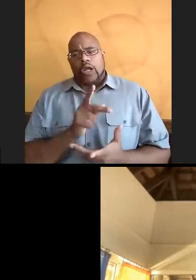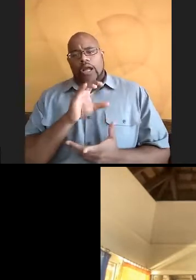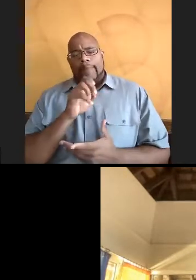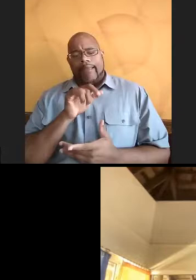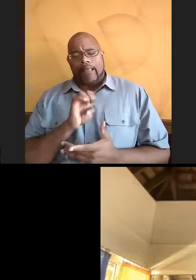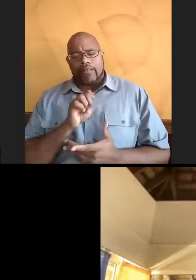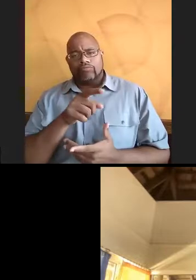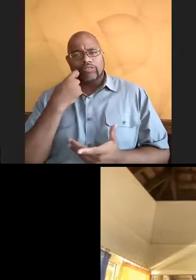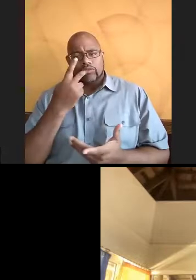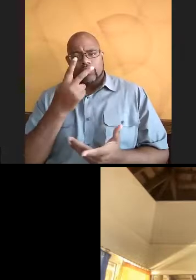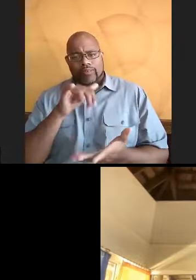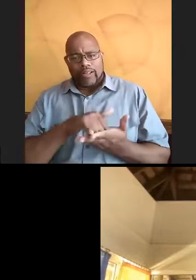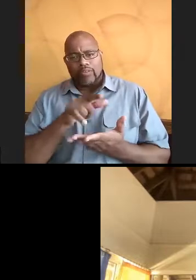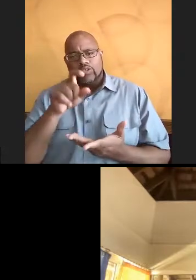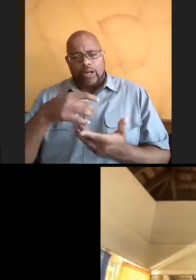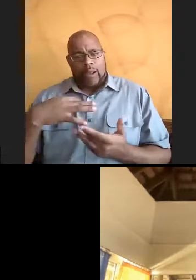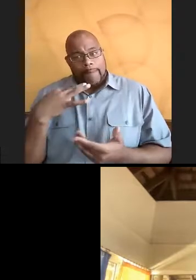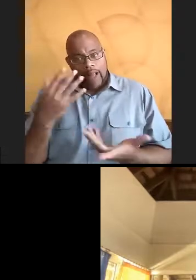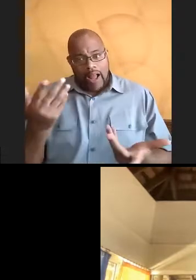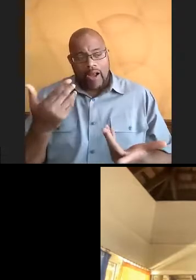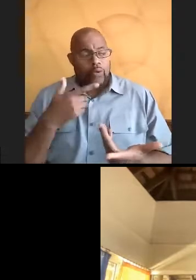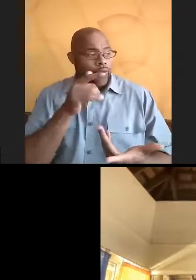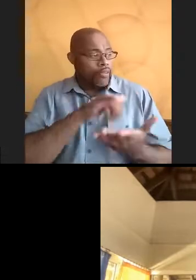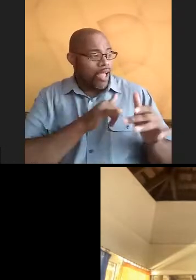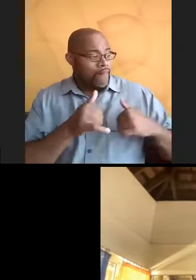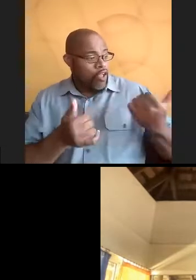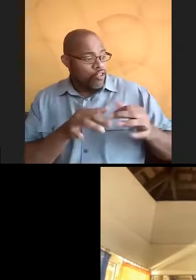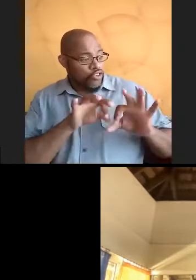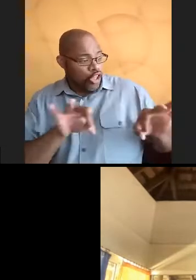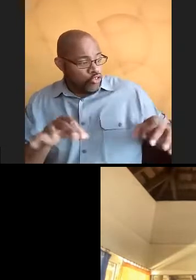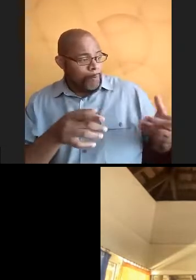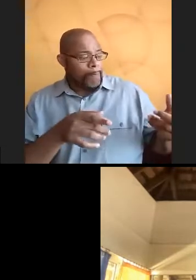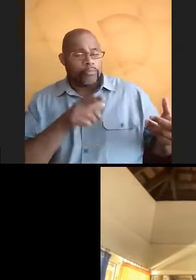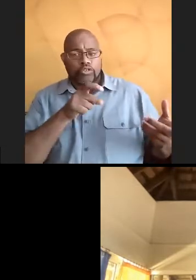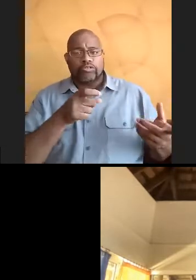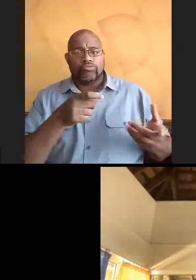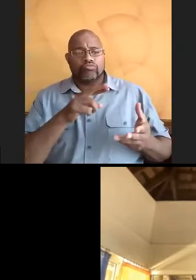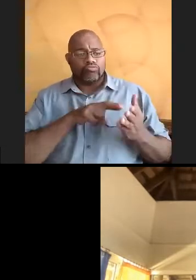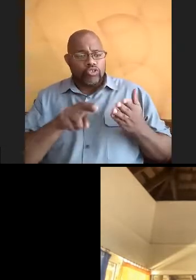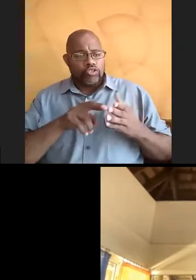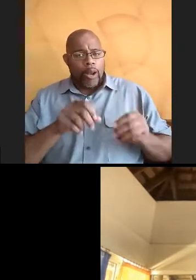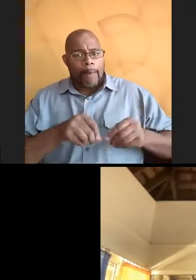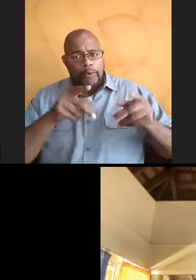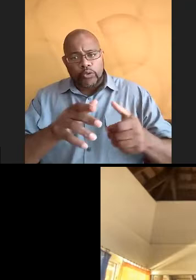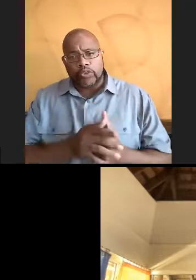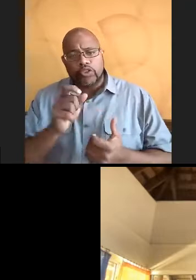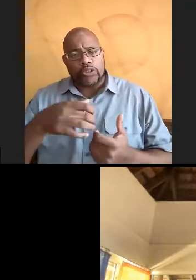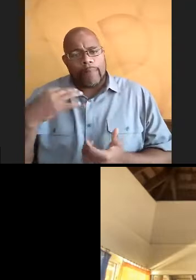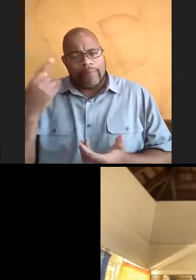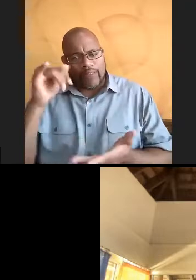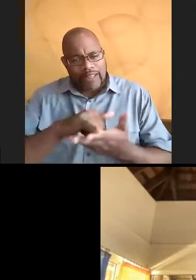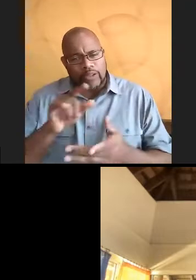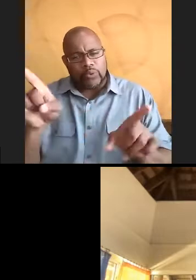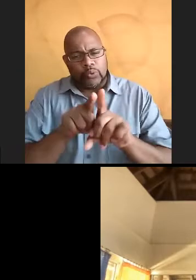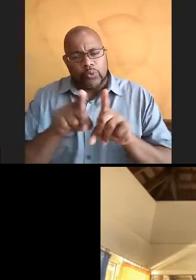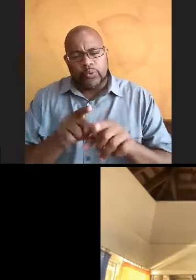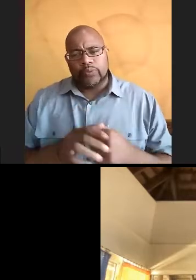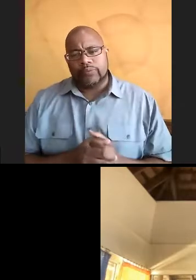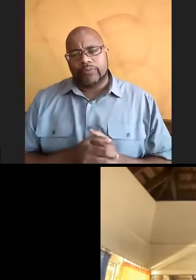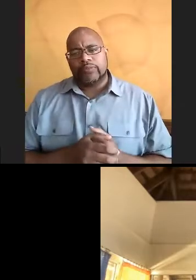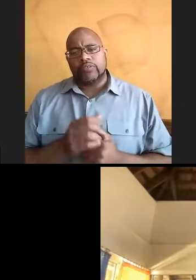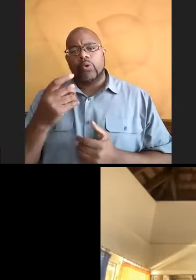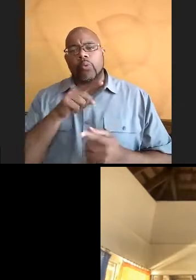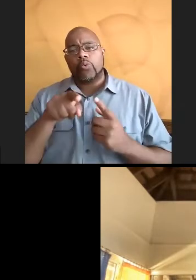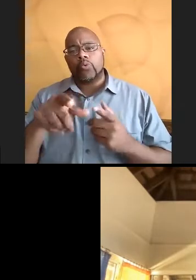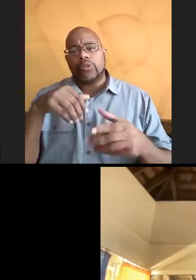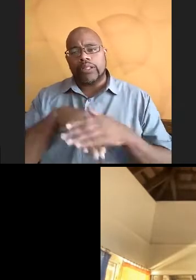we just saw this. You should apply. Hey, there's a scholarship that comes with a research opportunity. You should apply for this as well. And so once